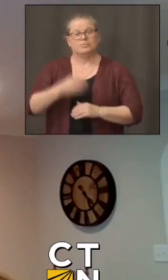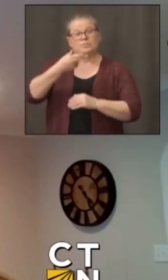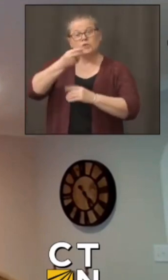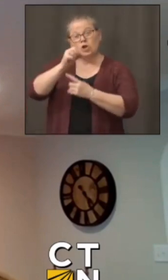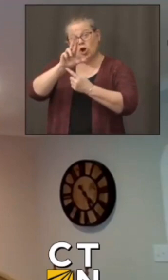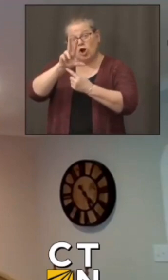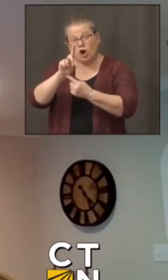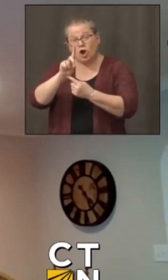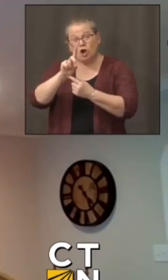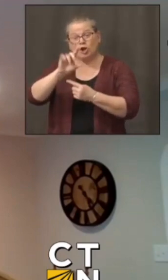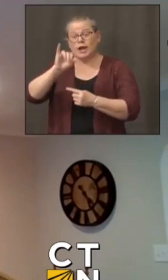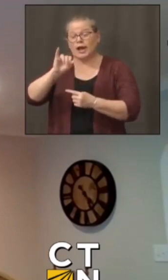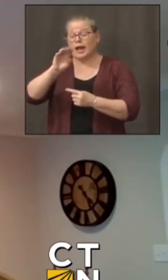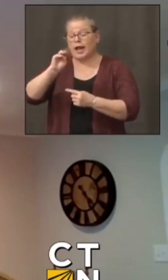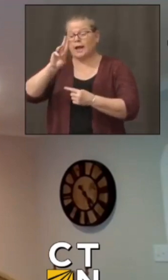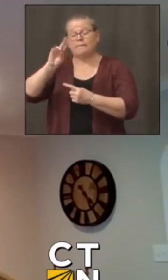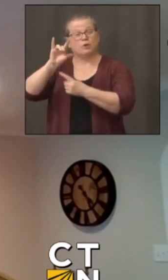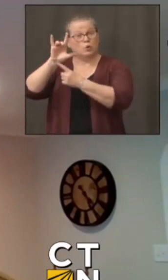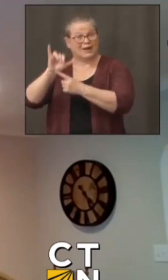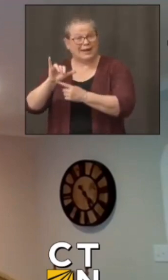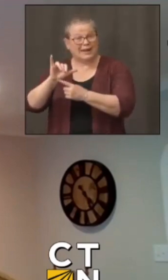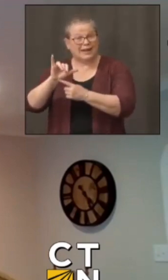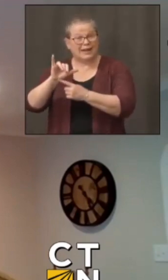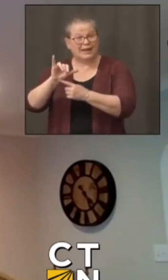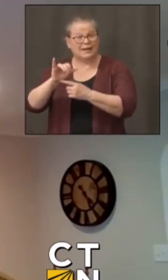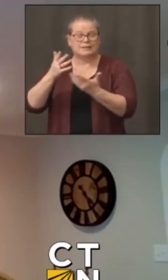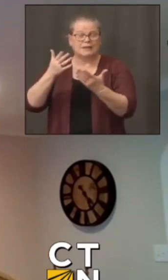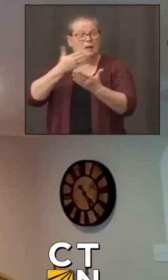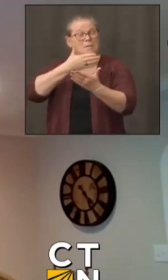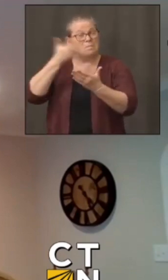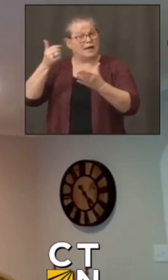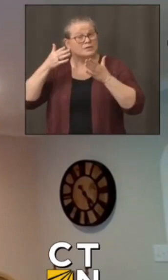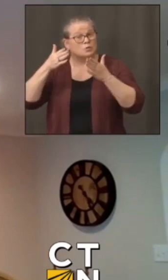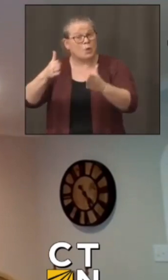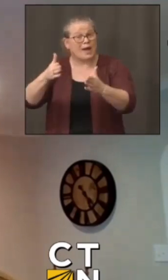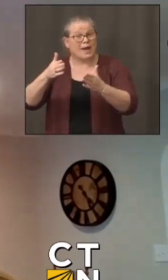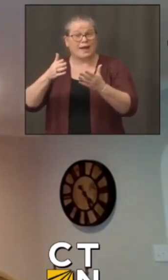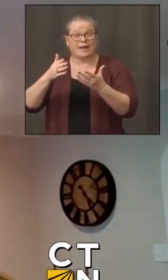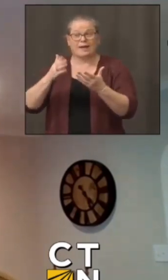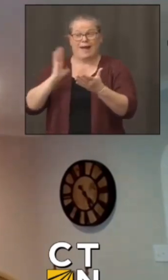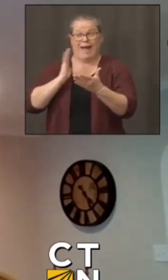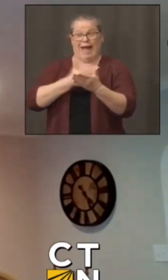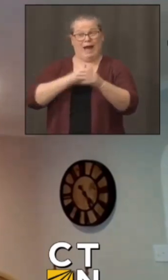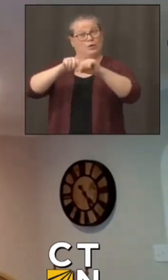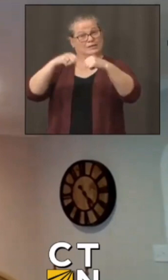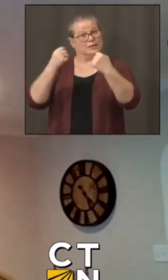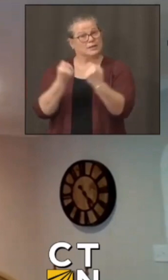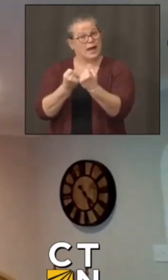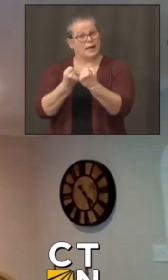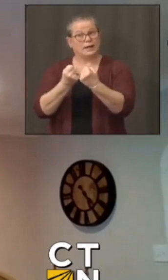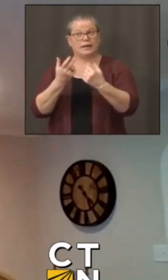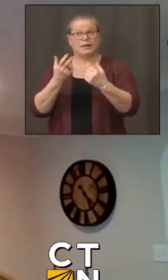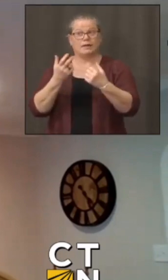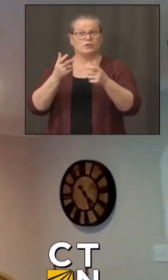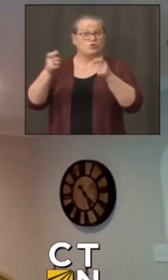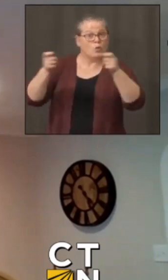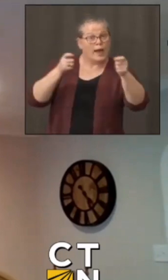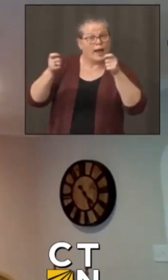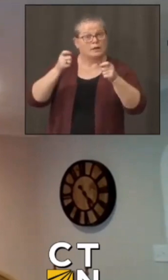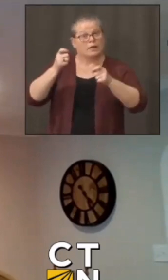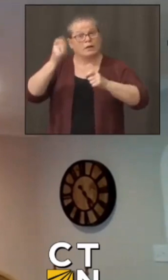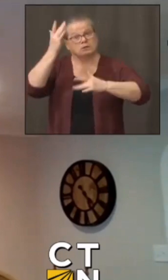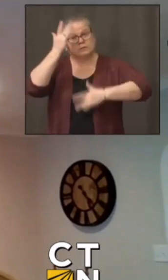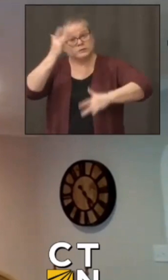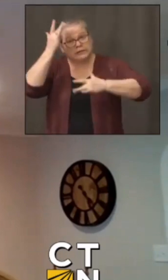an advanced society would manage a potentially preventable infectious disease that can cause hospitalizations and death